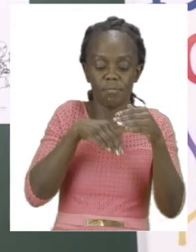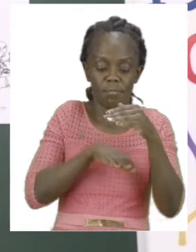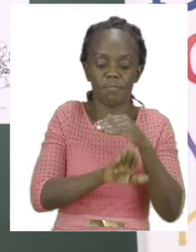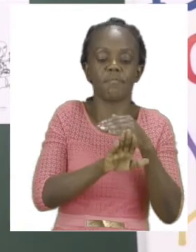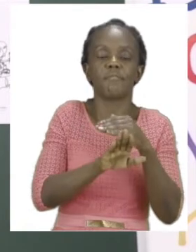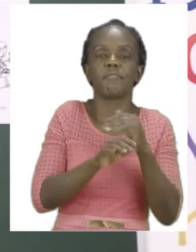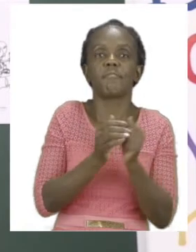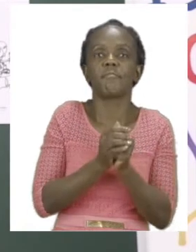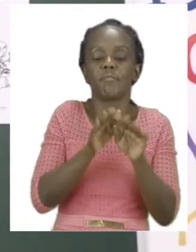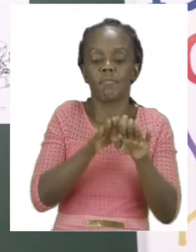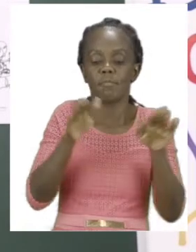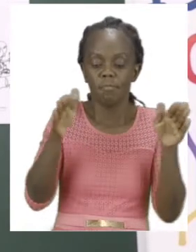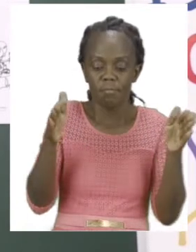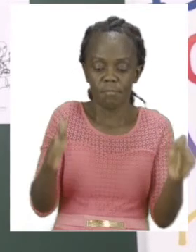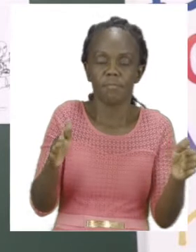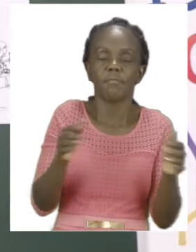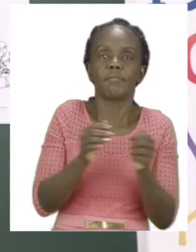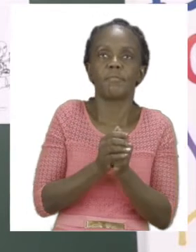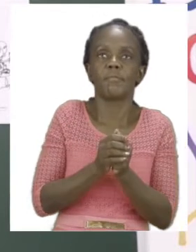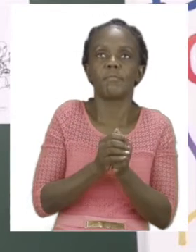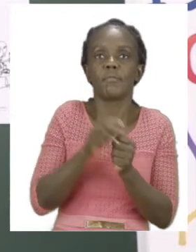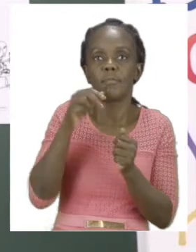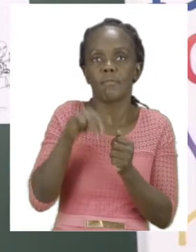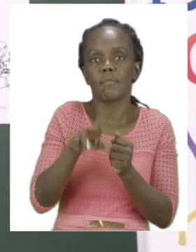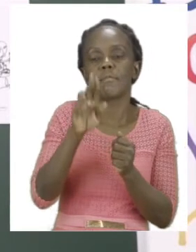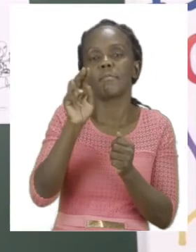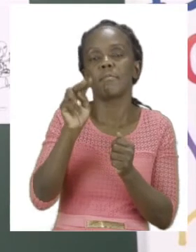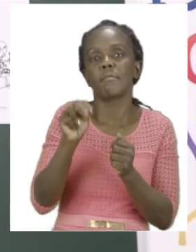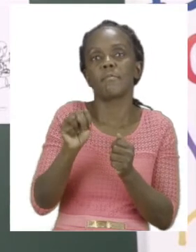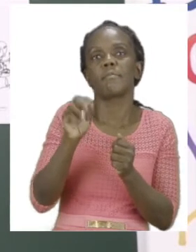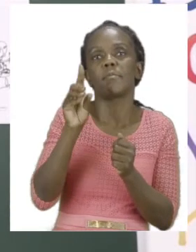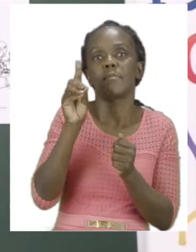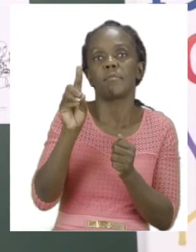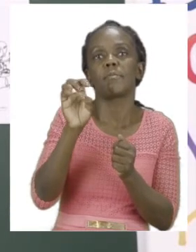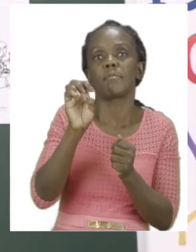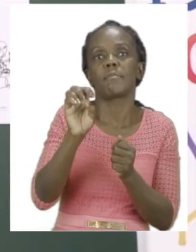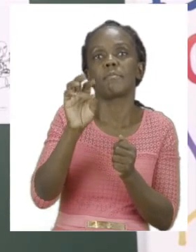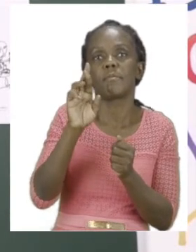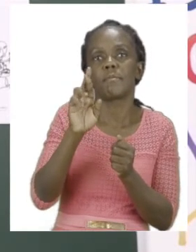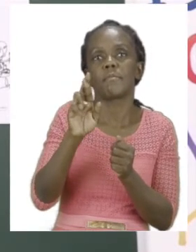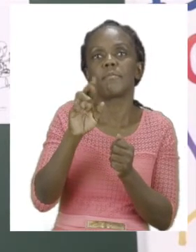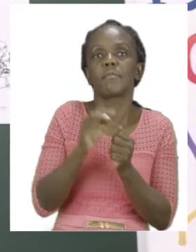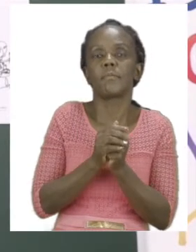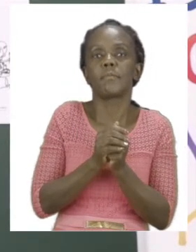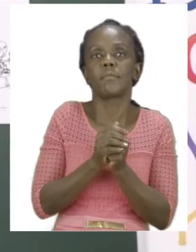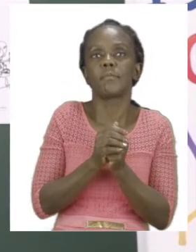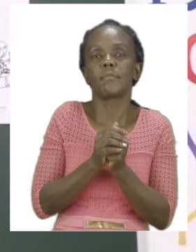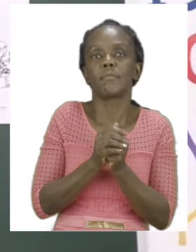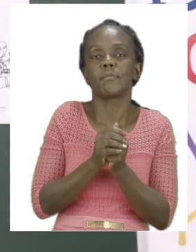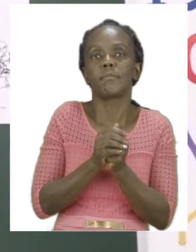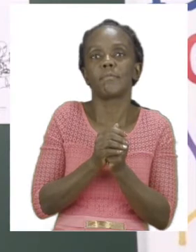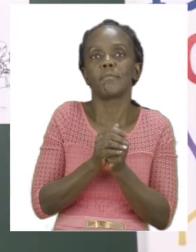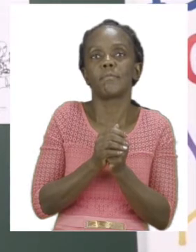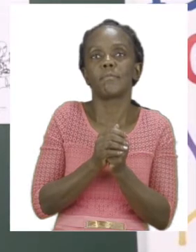the table. So I am going to take my boy and paste him underneath